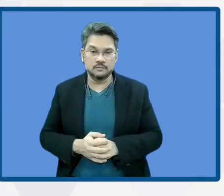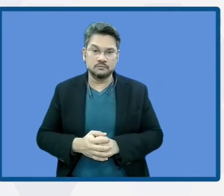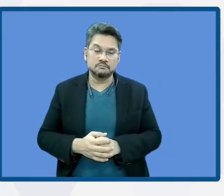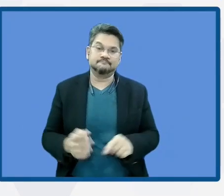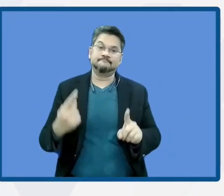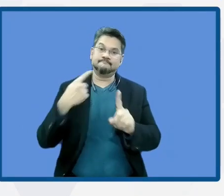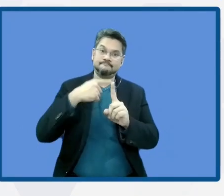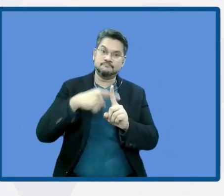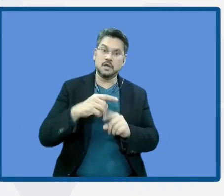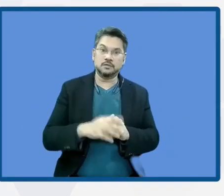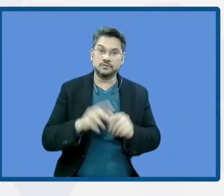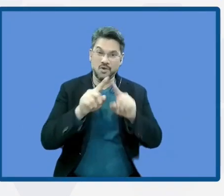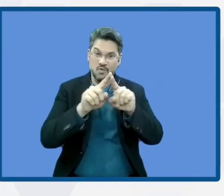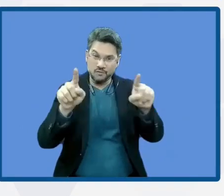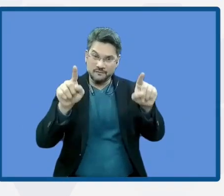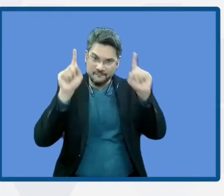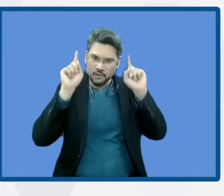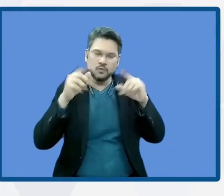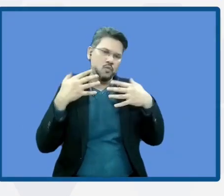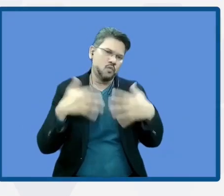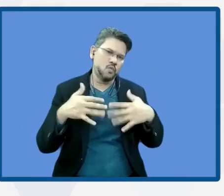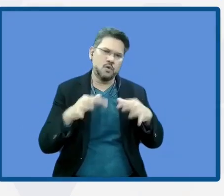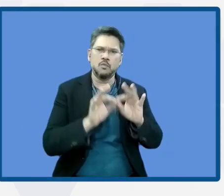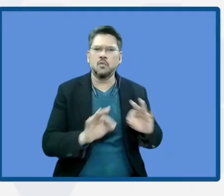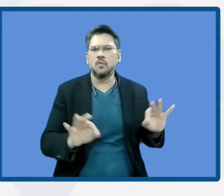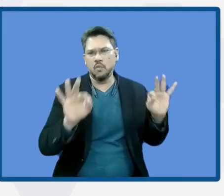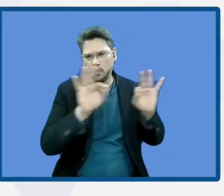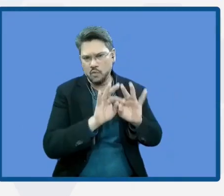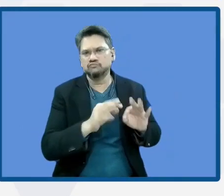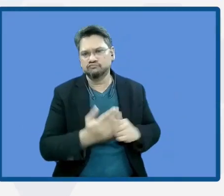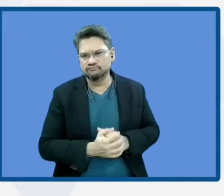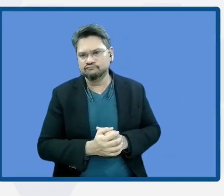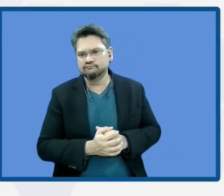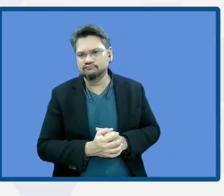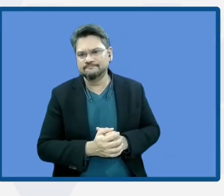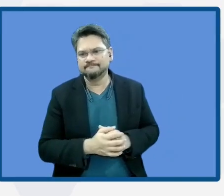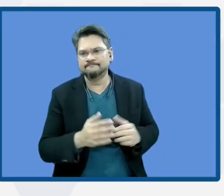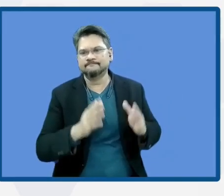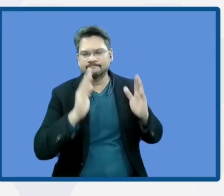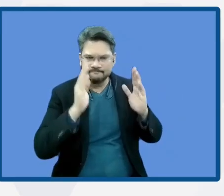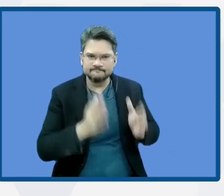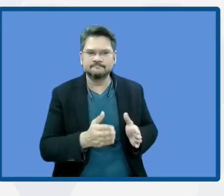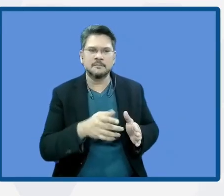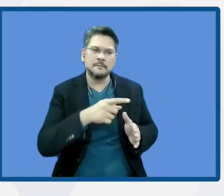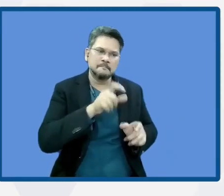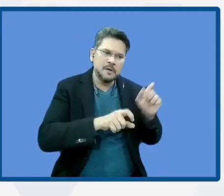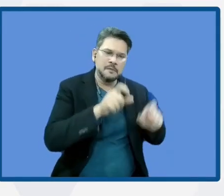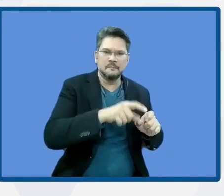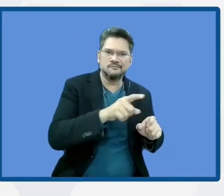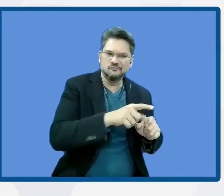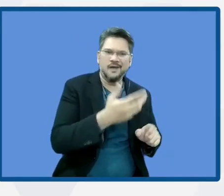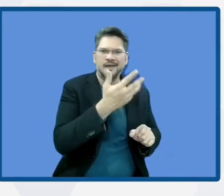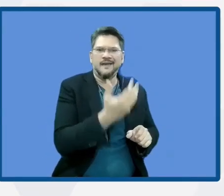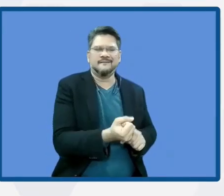important role in order to ensure that we would have enough professionals where they include all